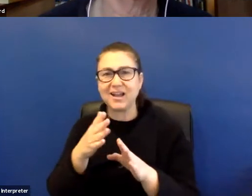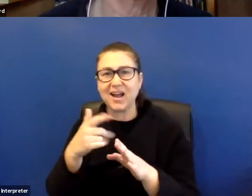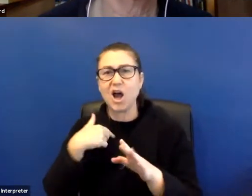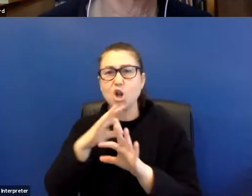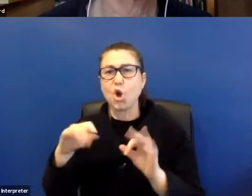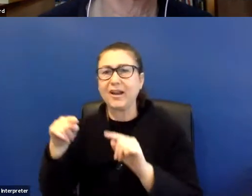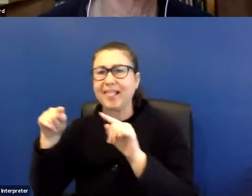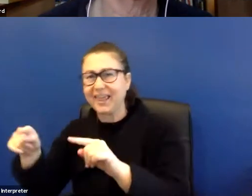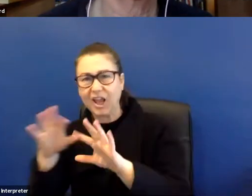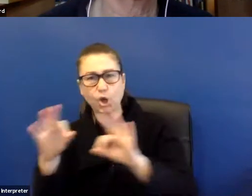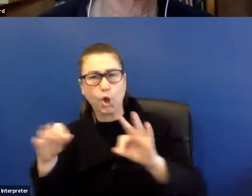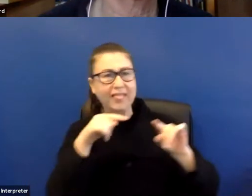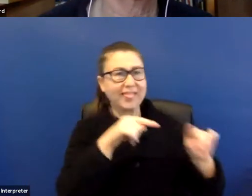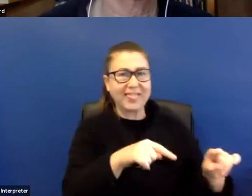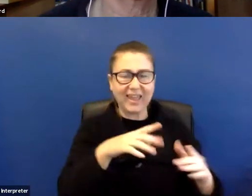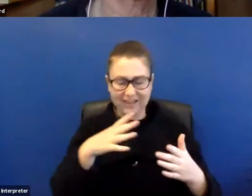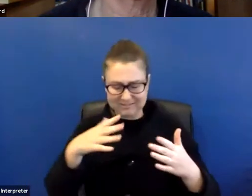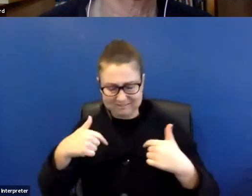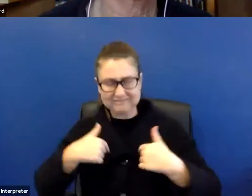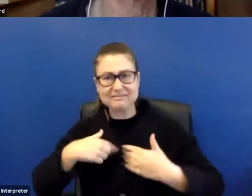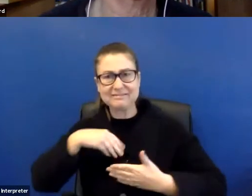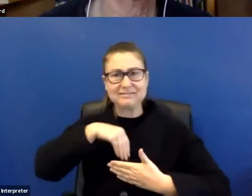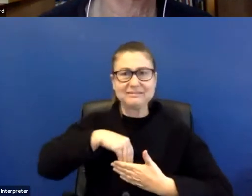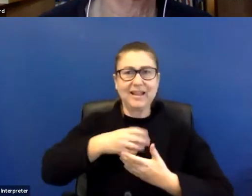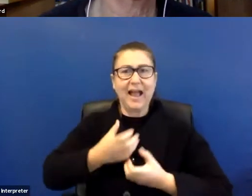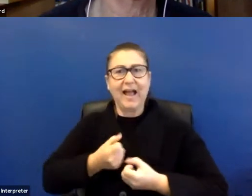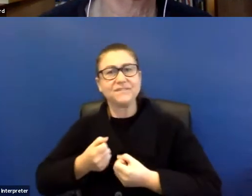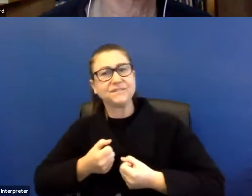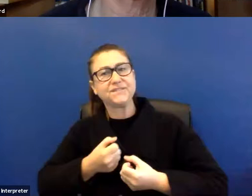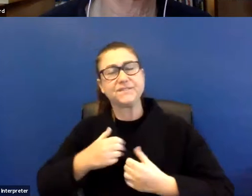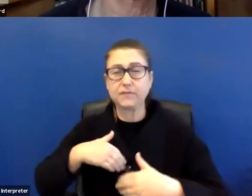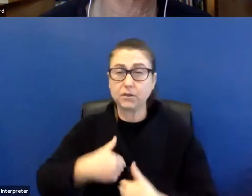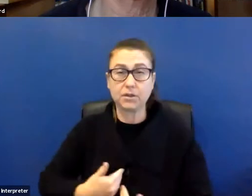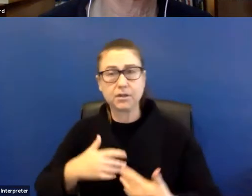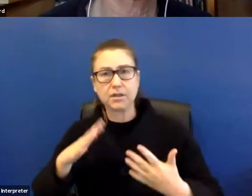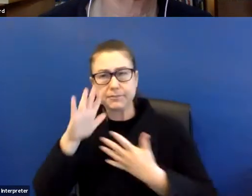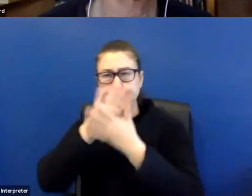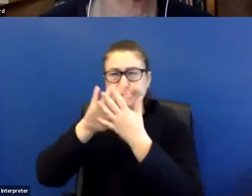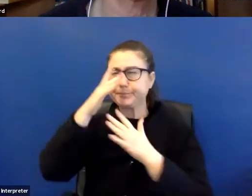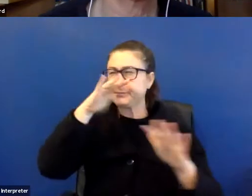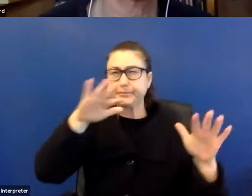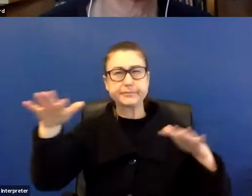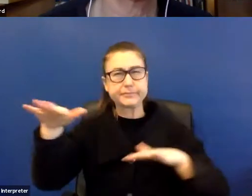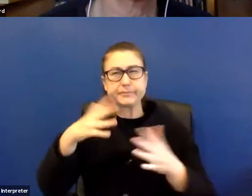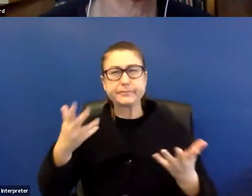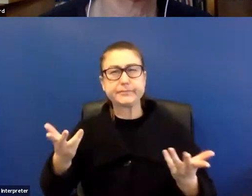carry in your body wherever you go. So I was just thinking about,